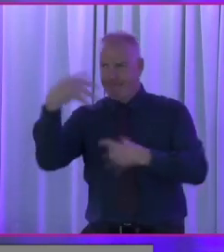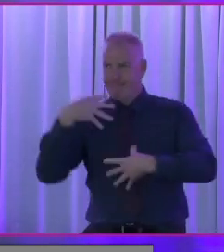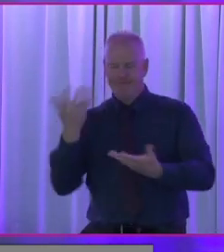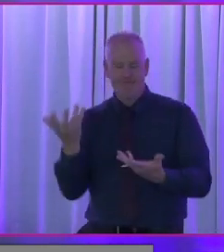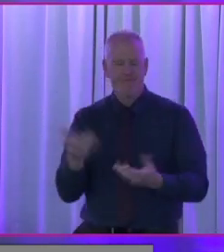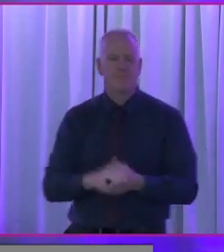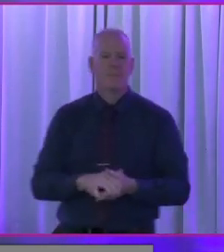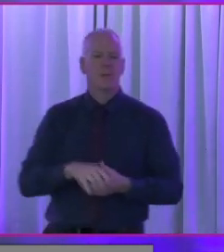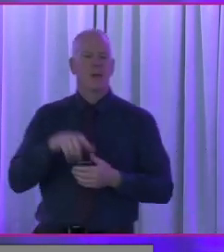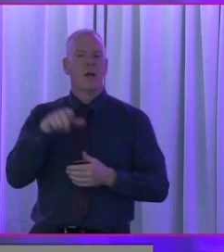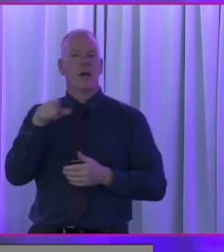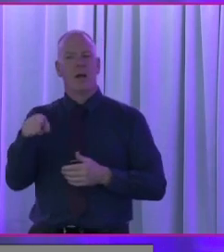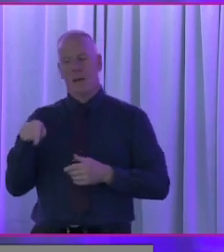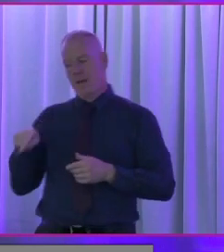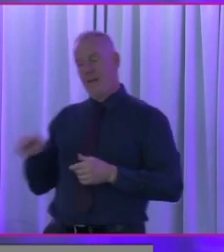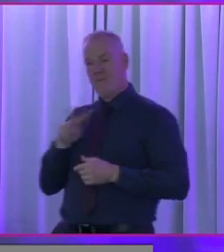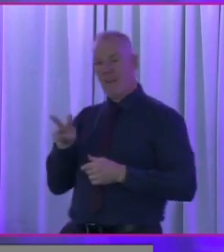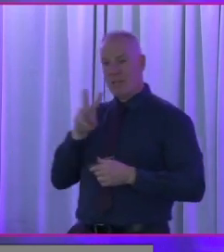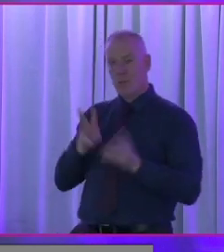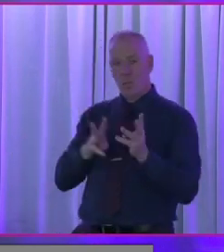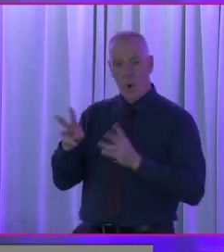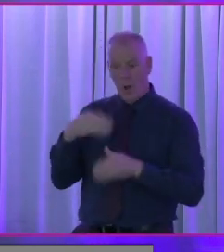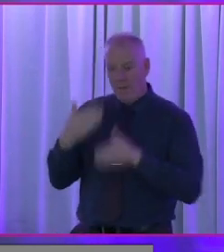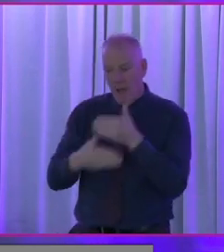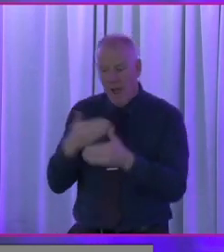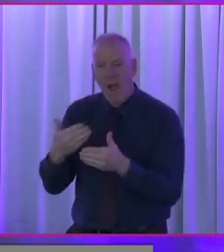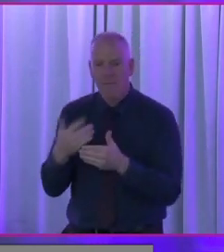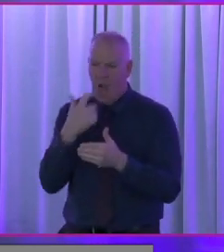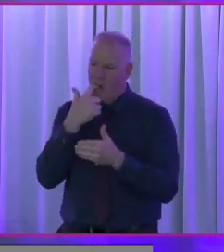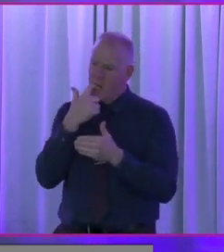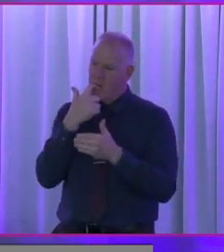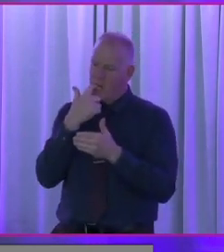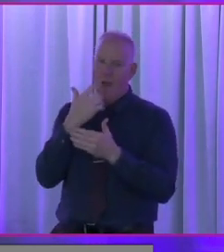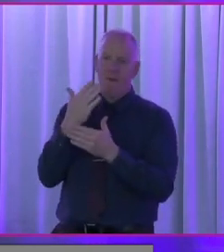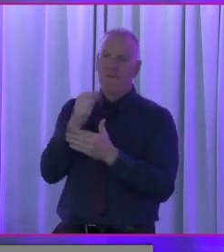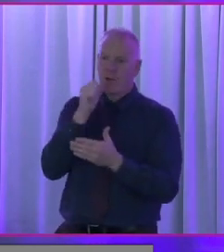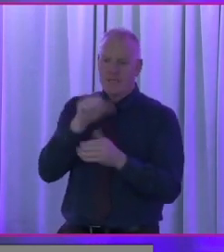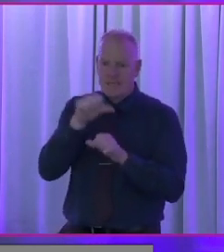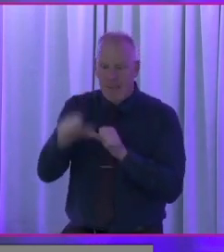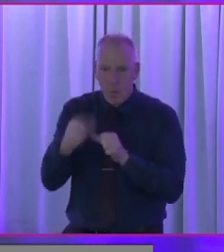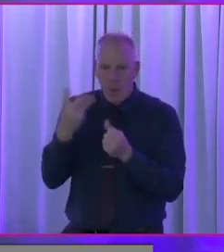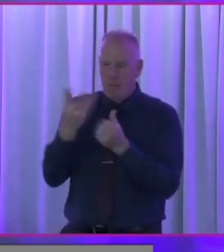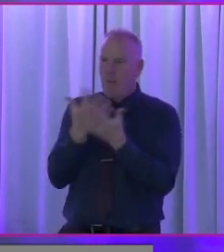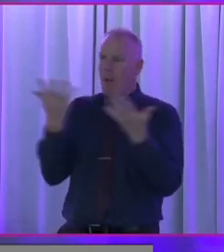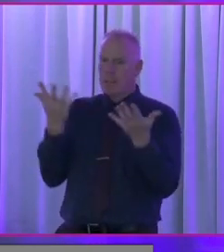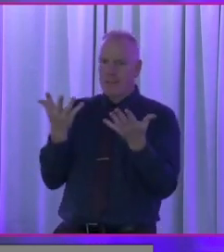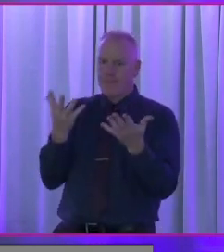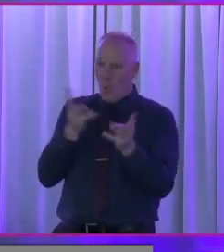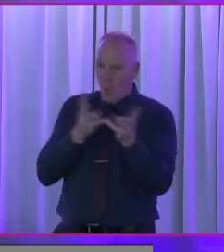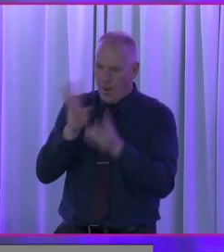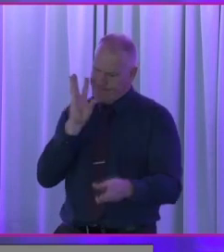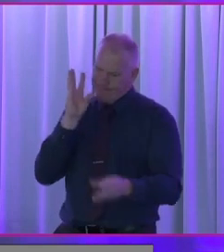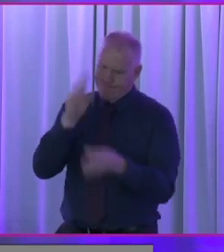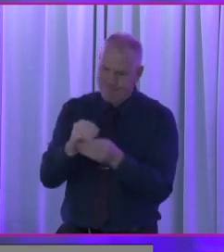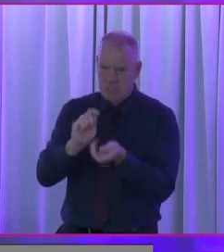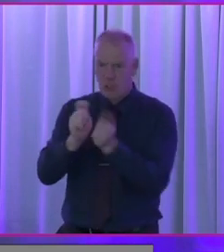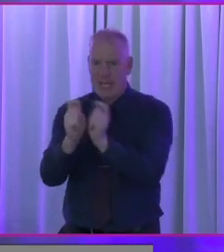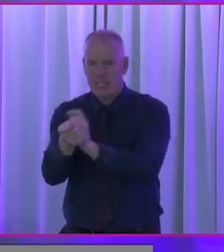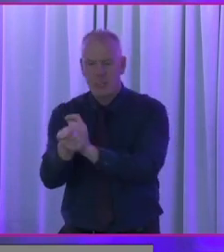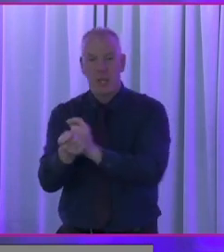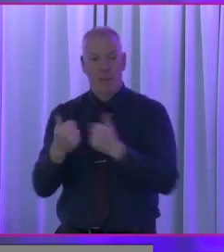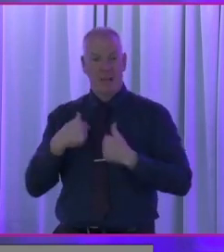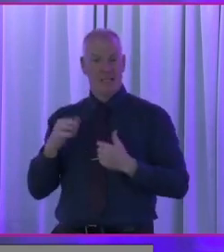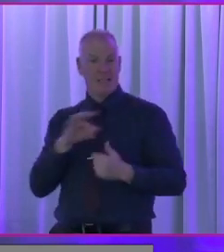in this journey, but we are going to invest a huge amount of time and energy. I successfully